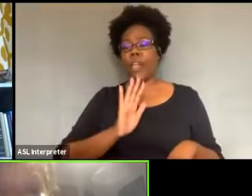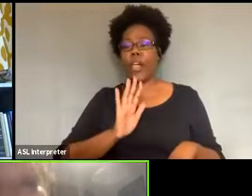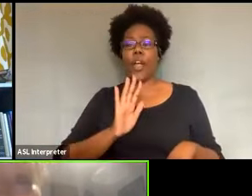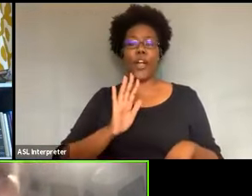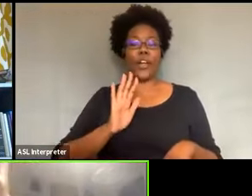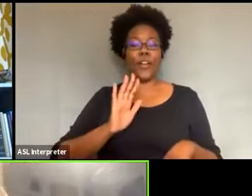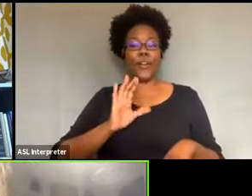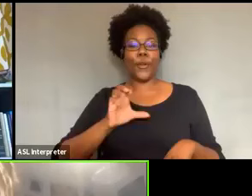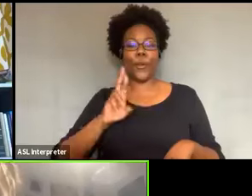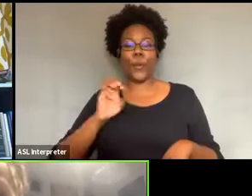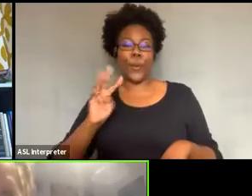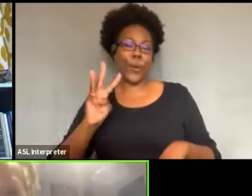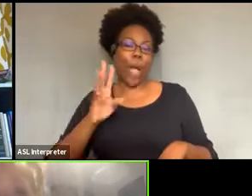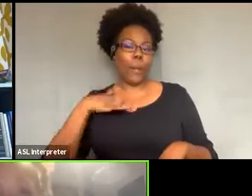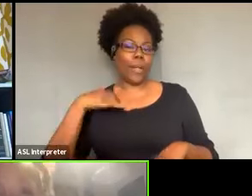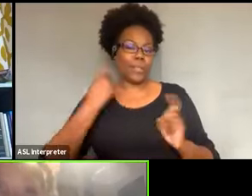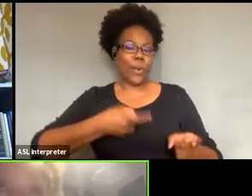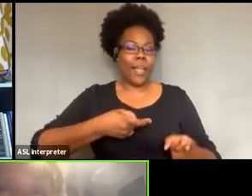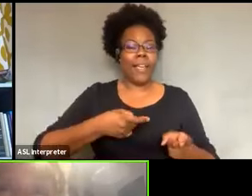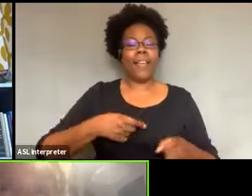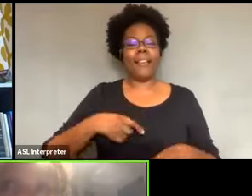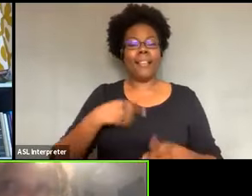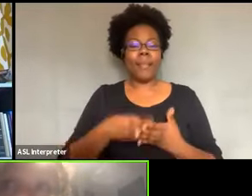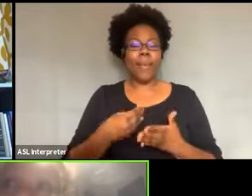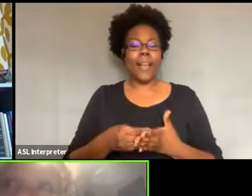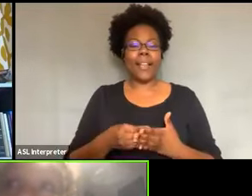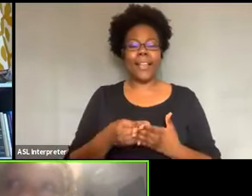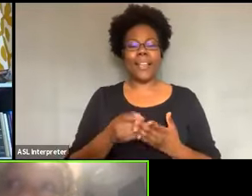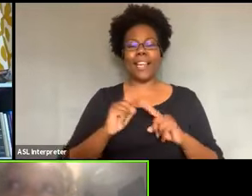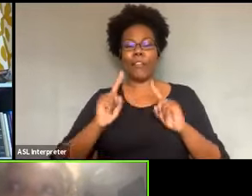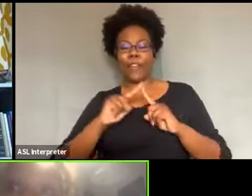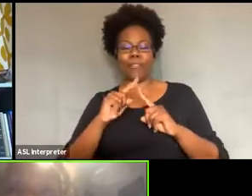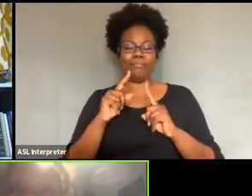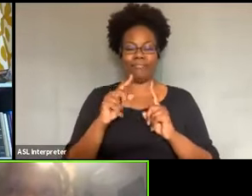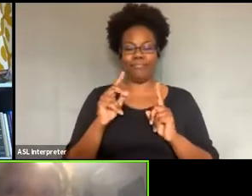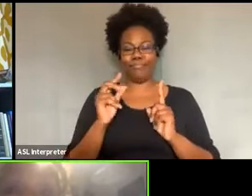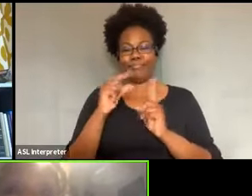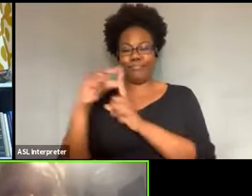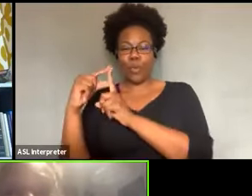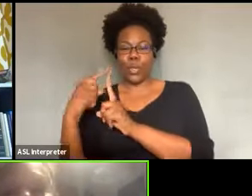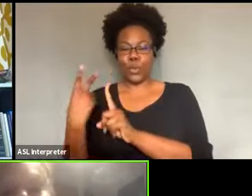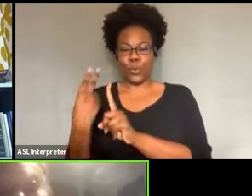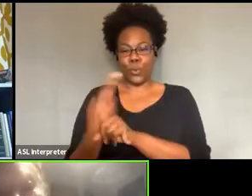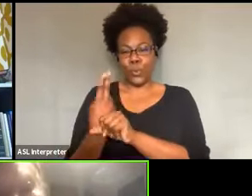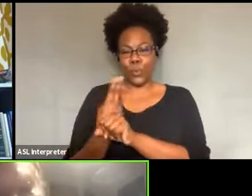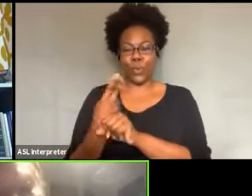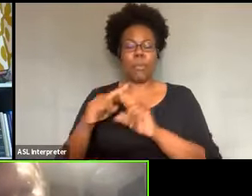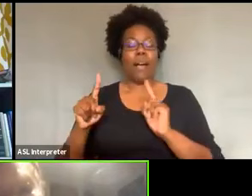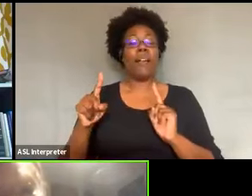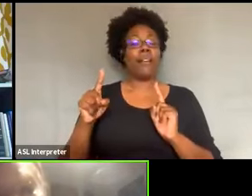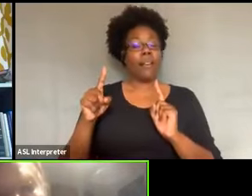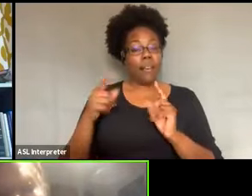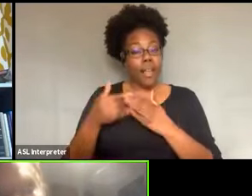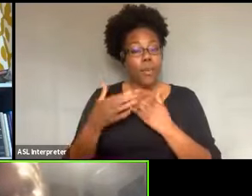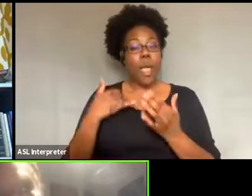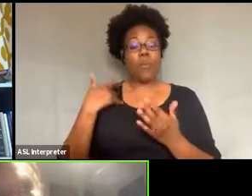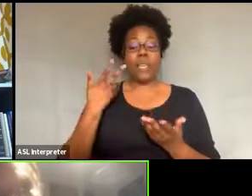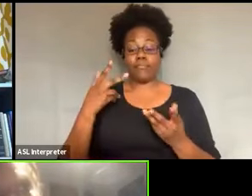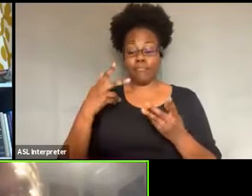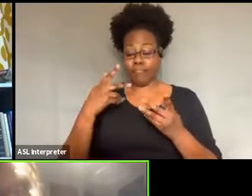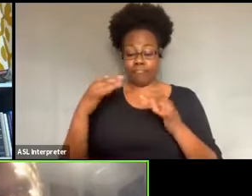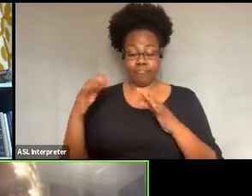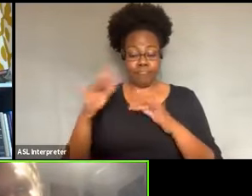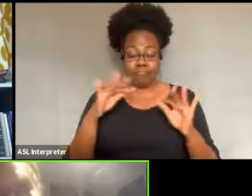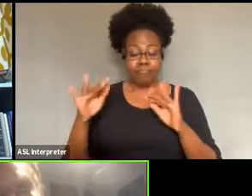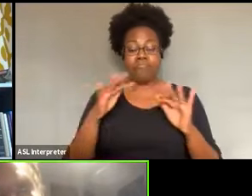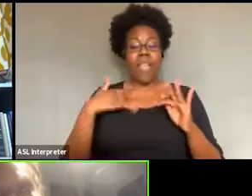the different, different terminology there, but they, um, we, we, um, we, and then we came up with a name, but we invested